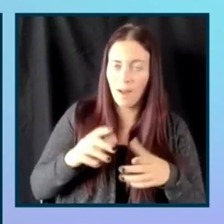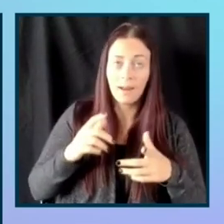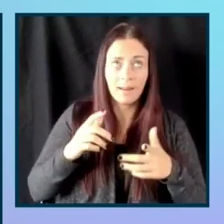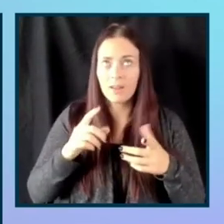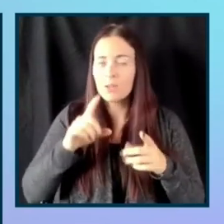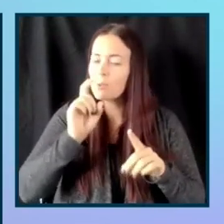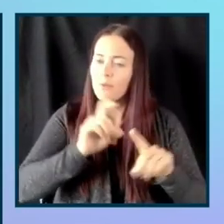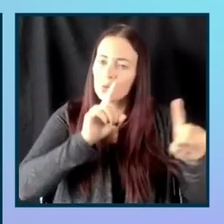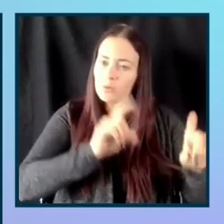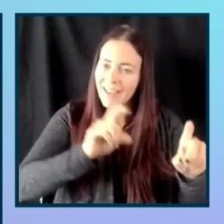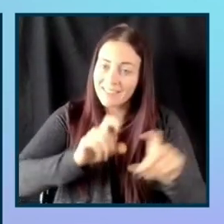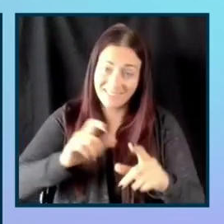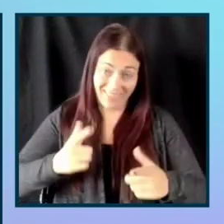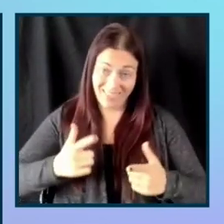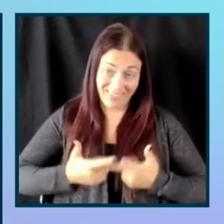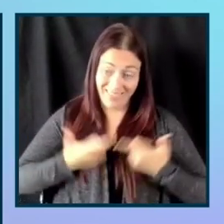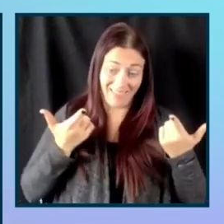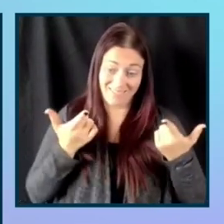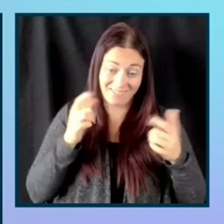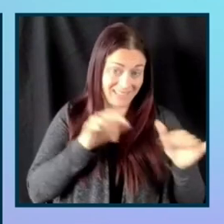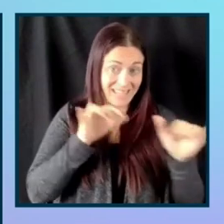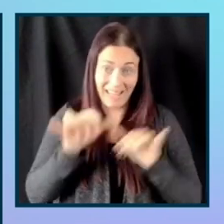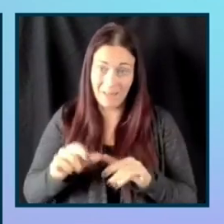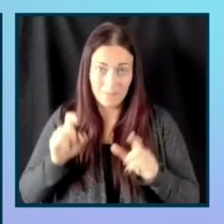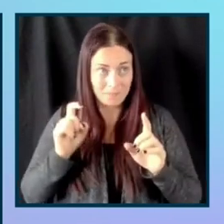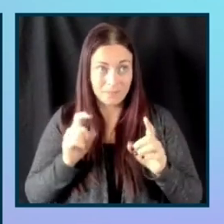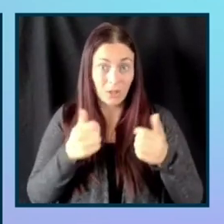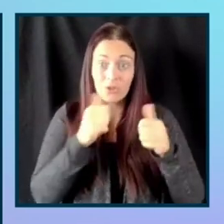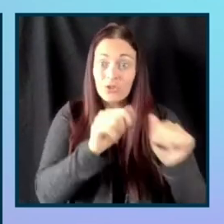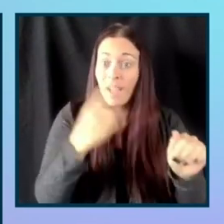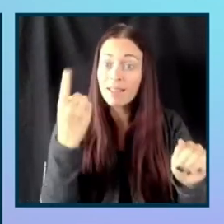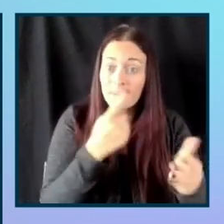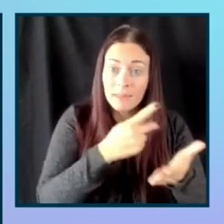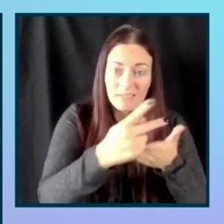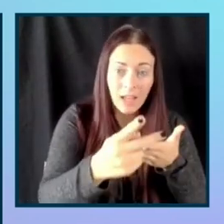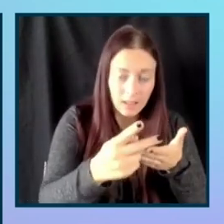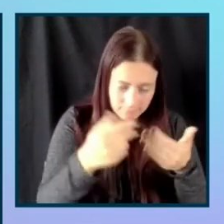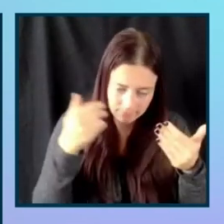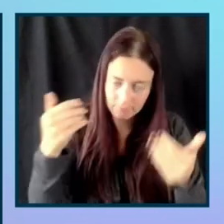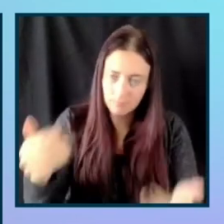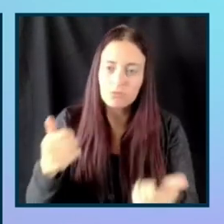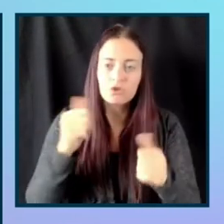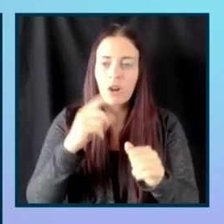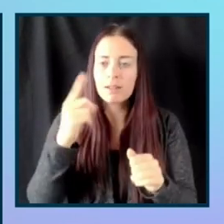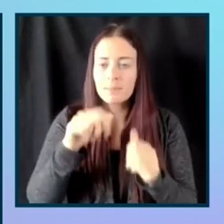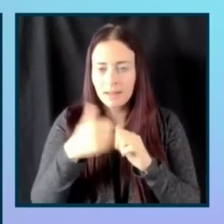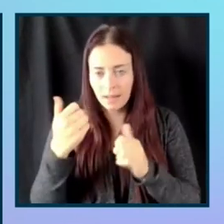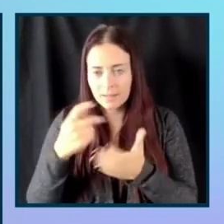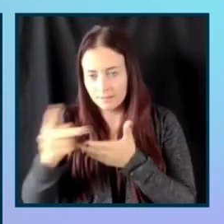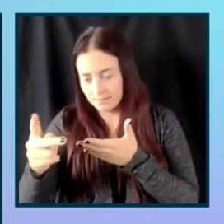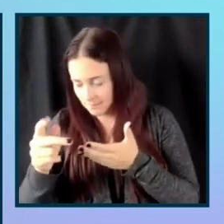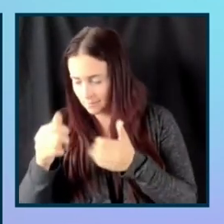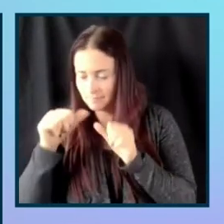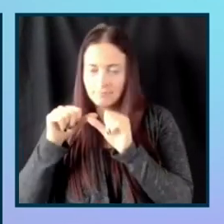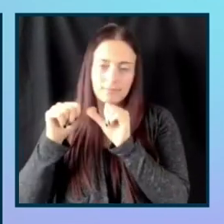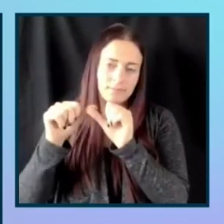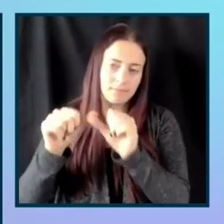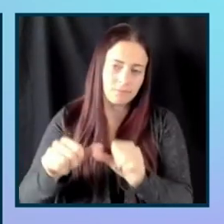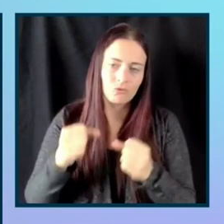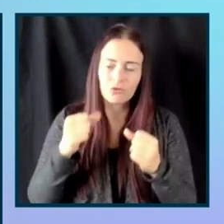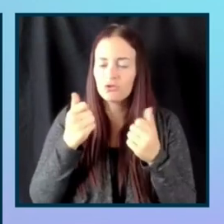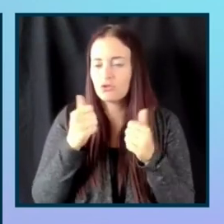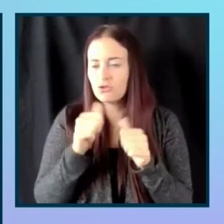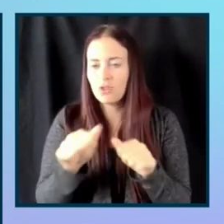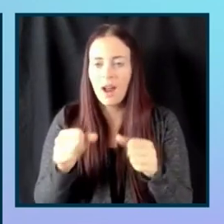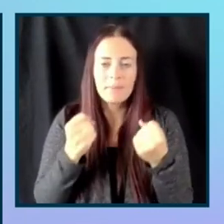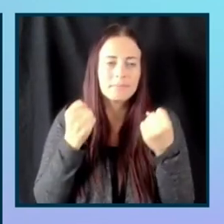one, it doesn't work. Try something else. doesn't work. Try, try multiple stuff and see where, you know, what moved